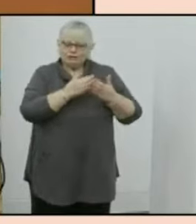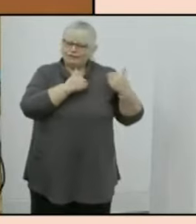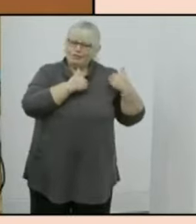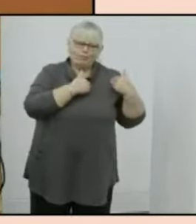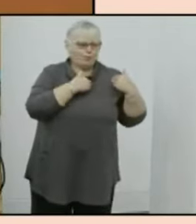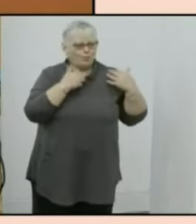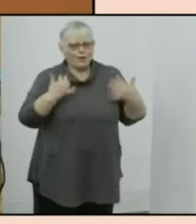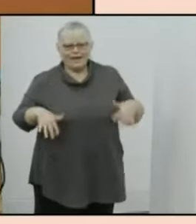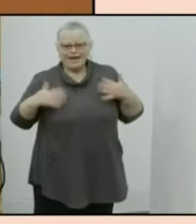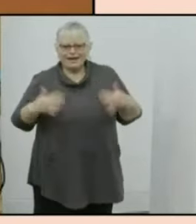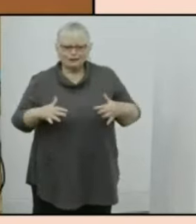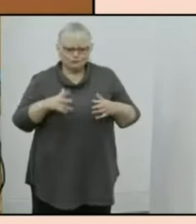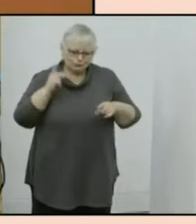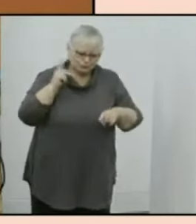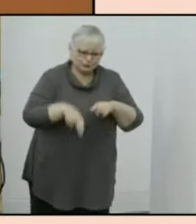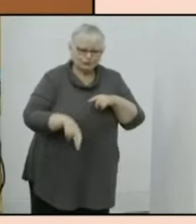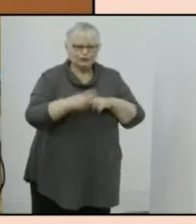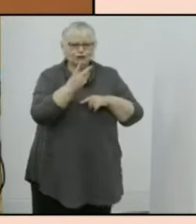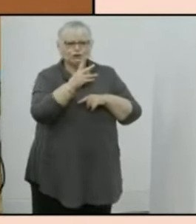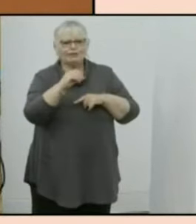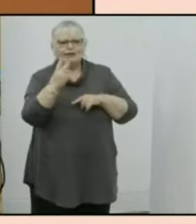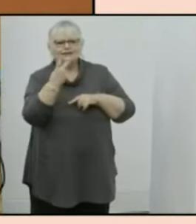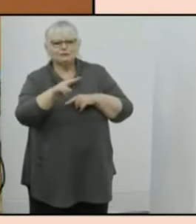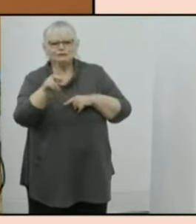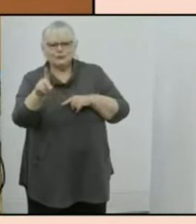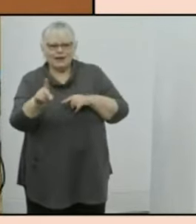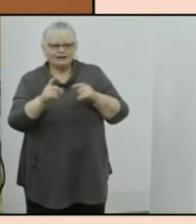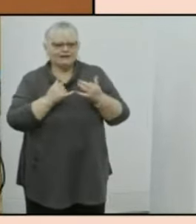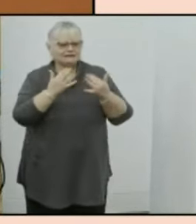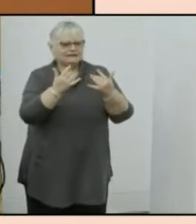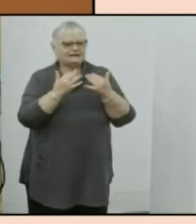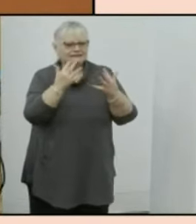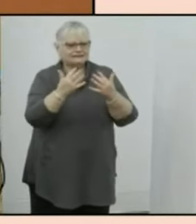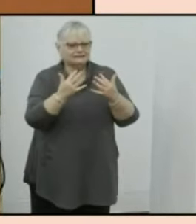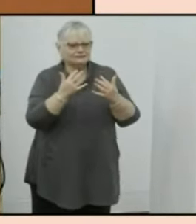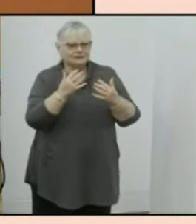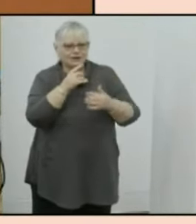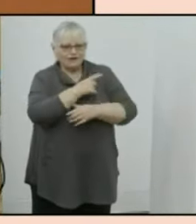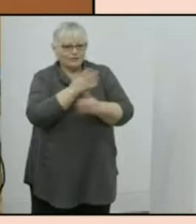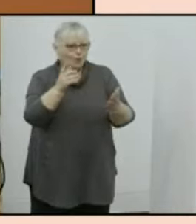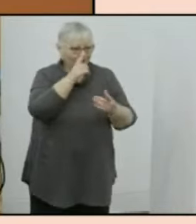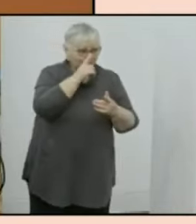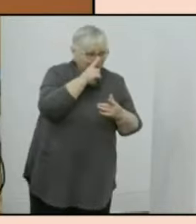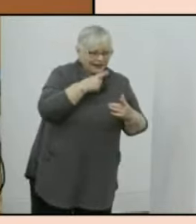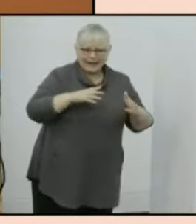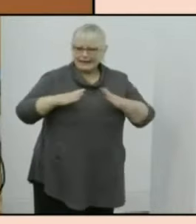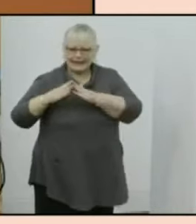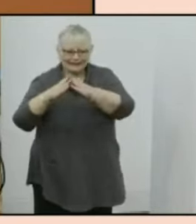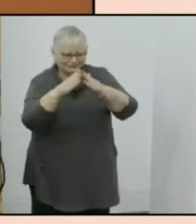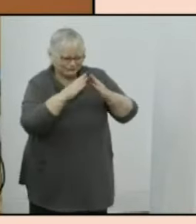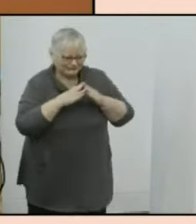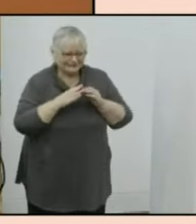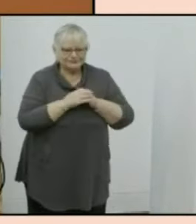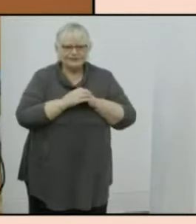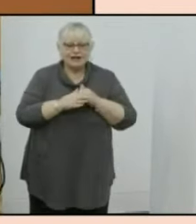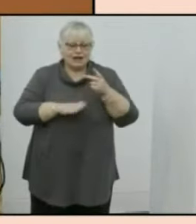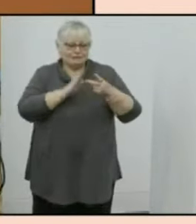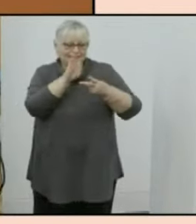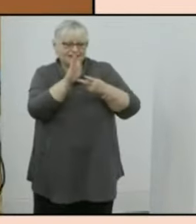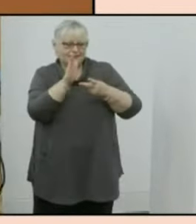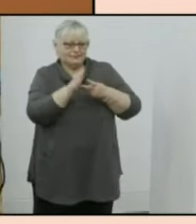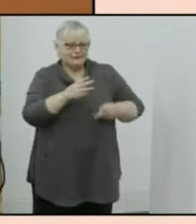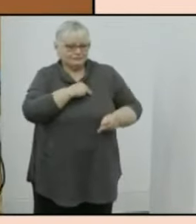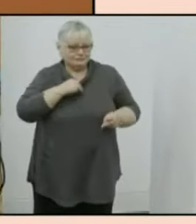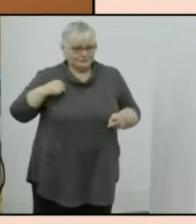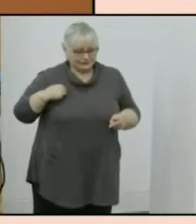to be here to officially launch the 2021 census of population and housing as the assistant minister with responsibility